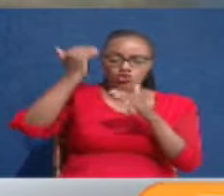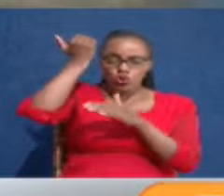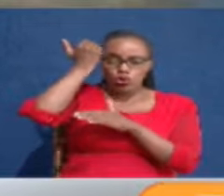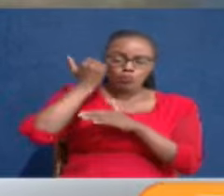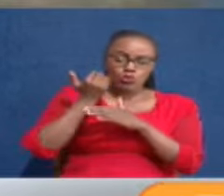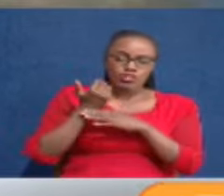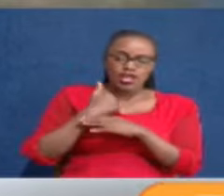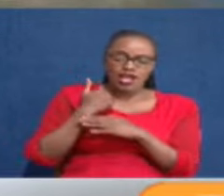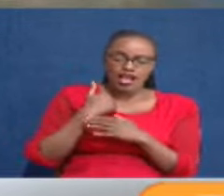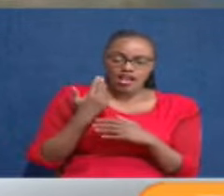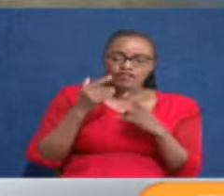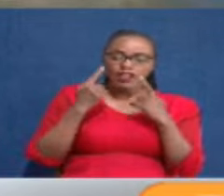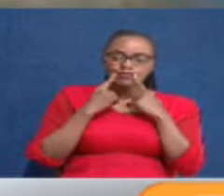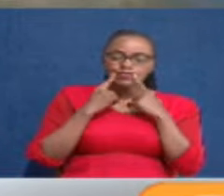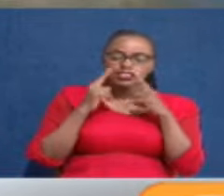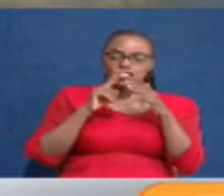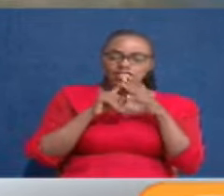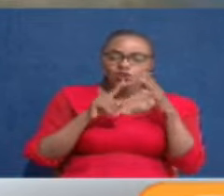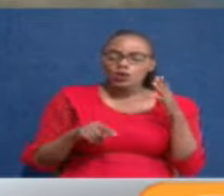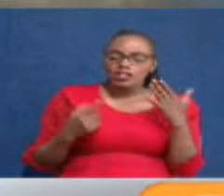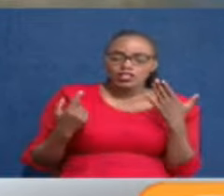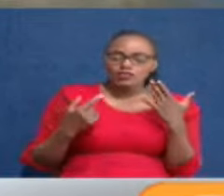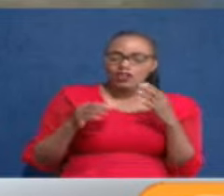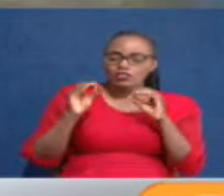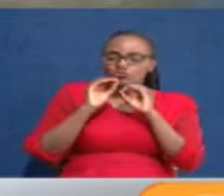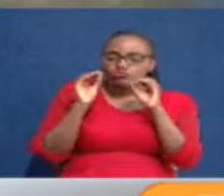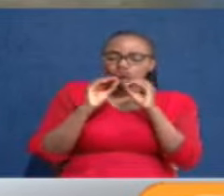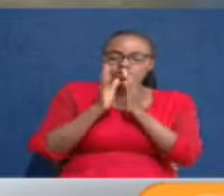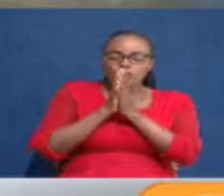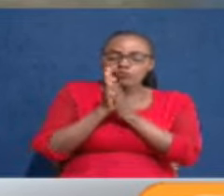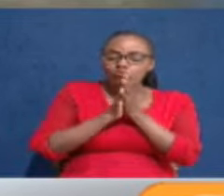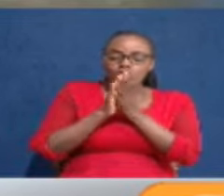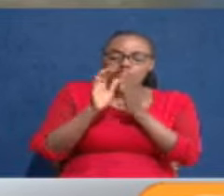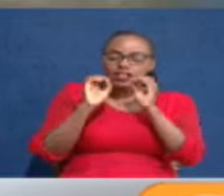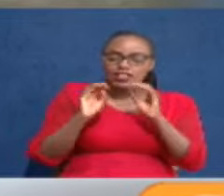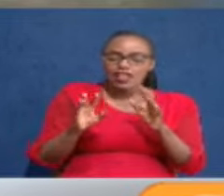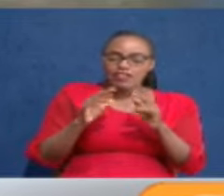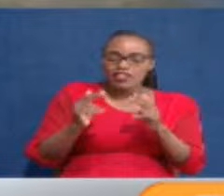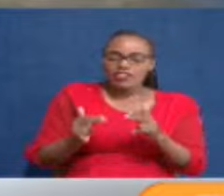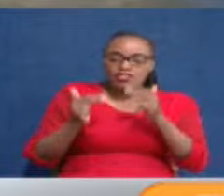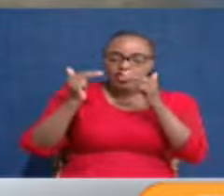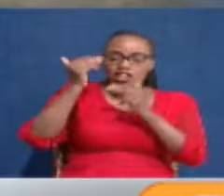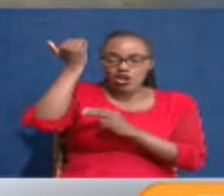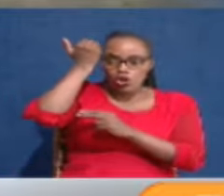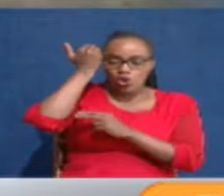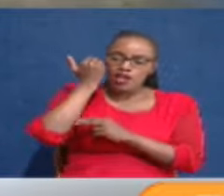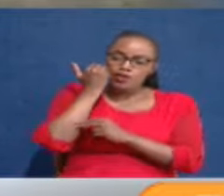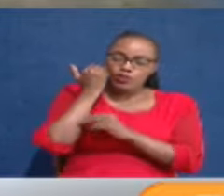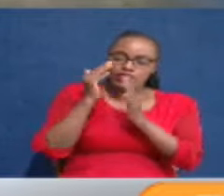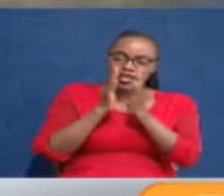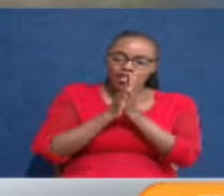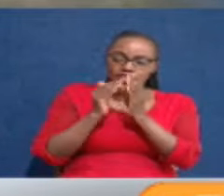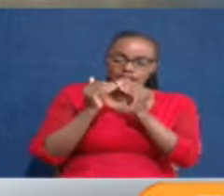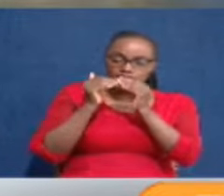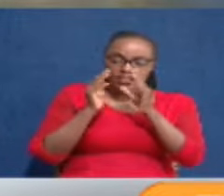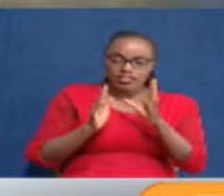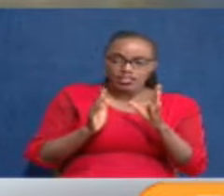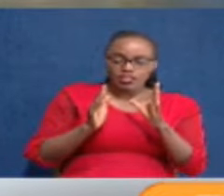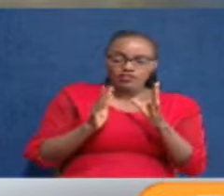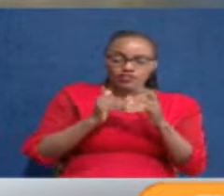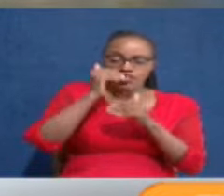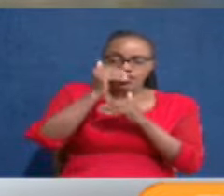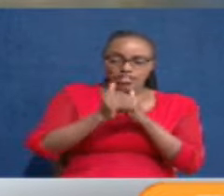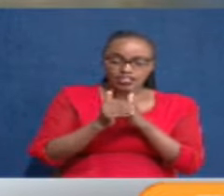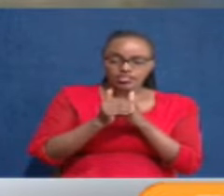Court have loudly declared it is not. So of course, the High Court that time under the leadership of the late Justice